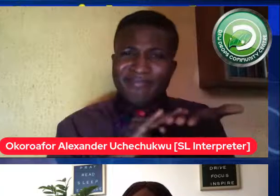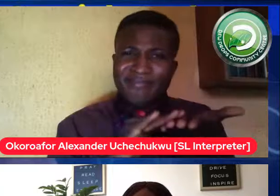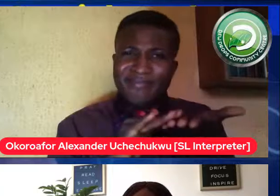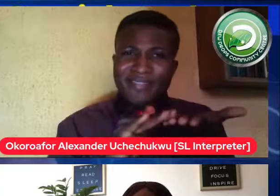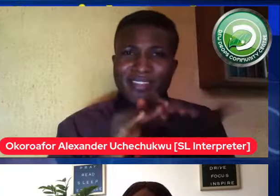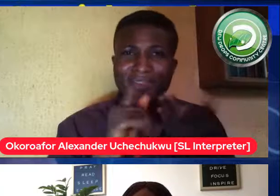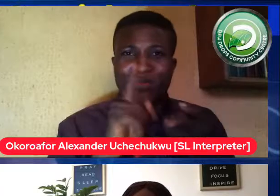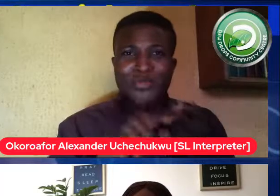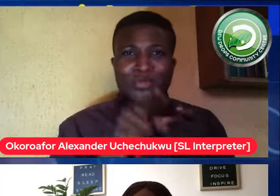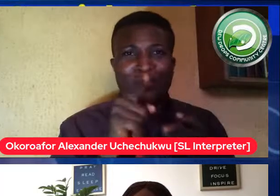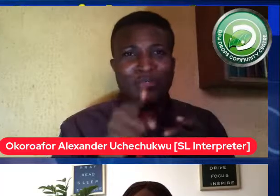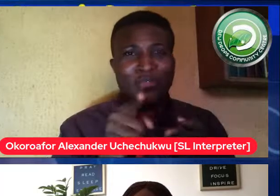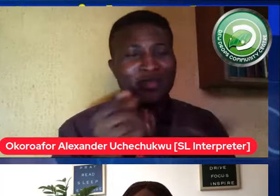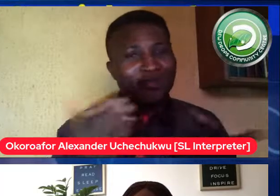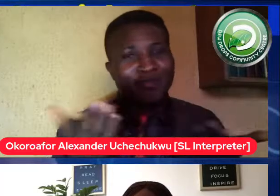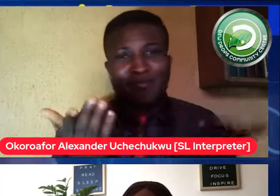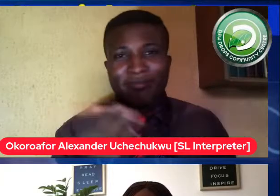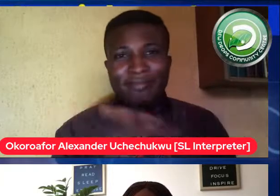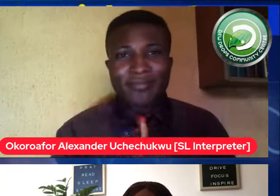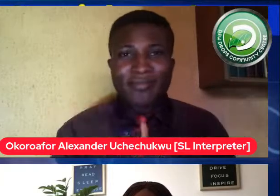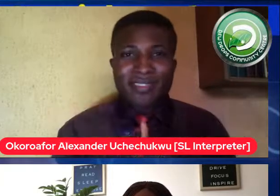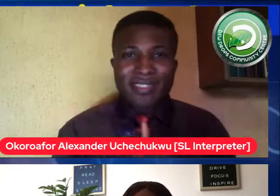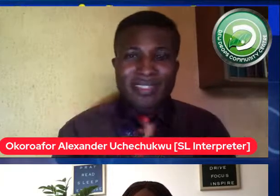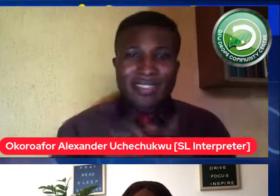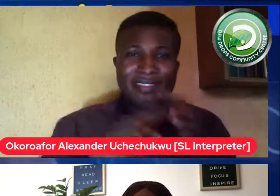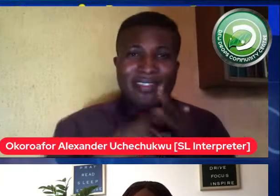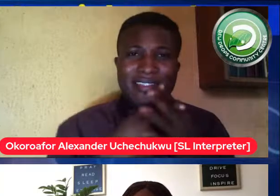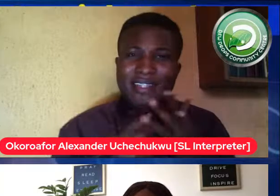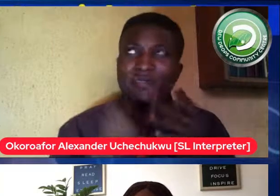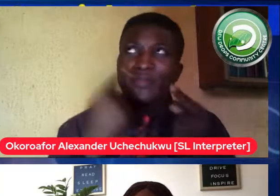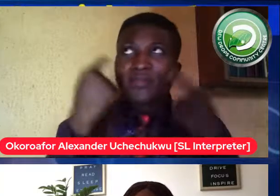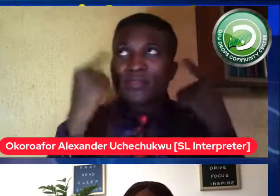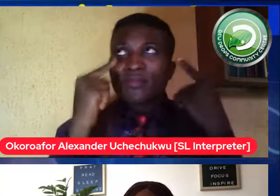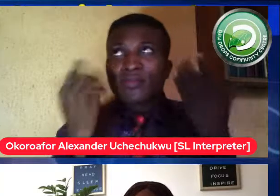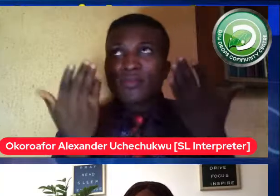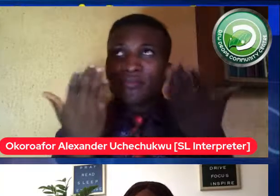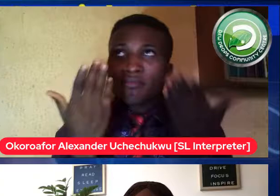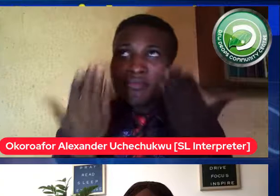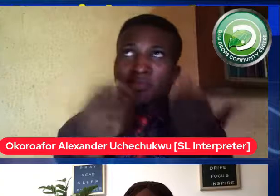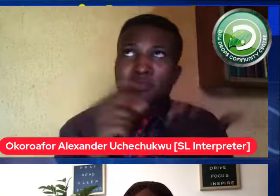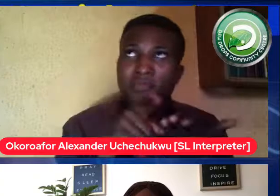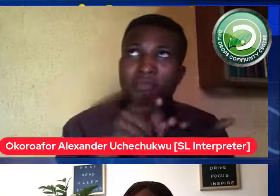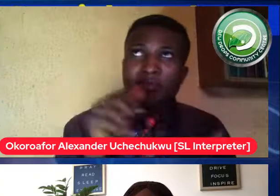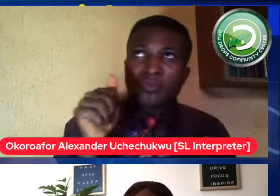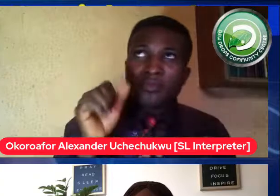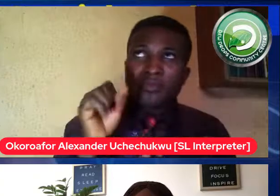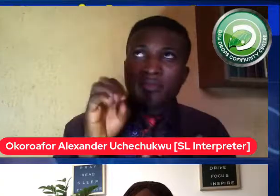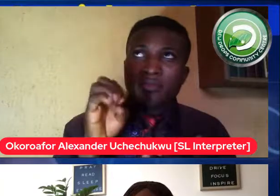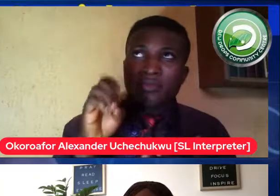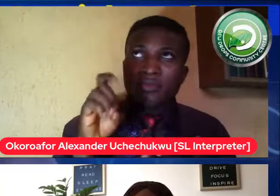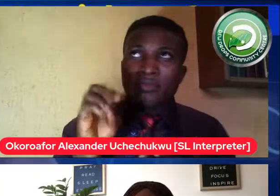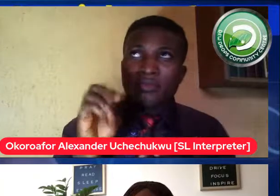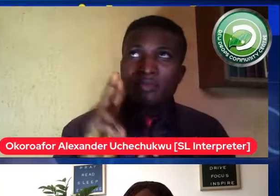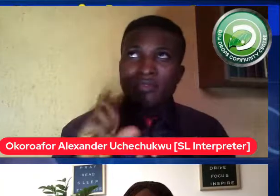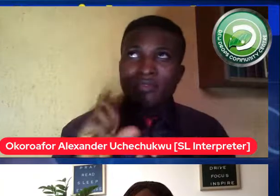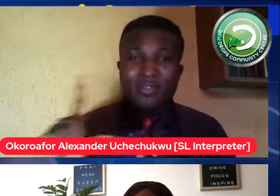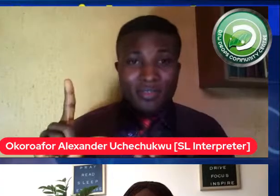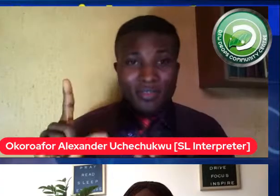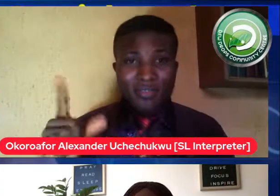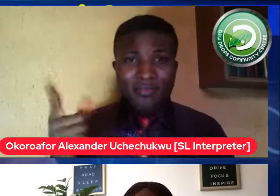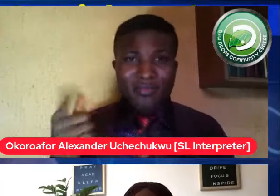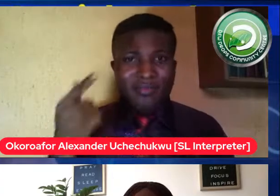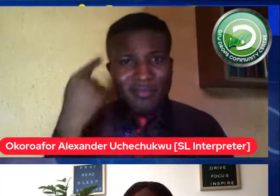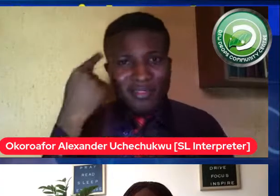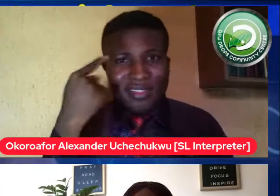so they they then assume they're supposed to be asexual so they'll say stuff like with all the problems you have in your life you have the